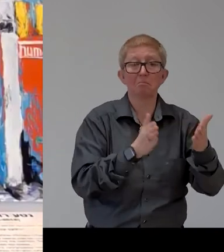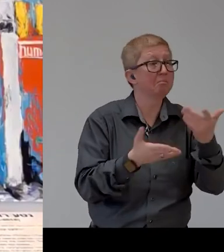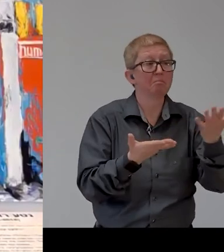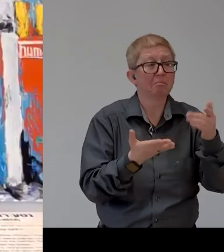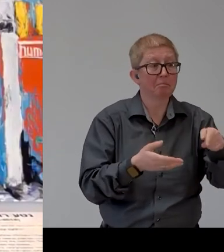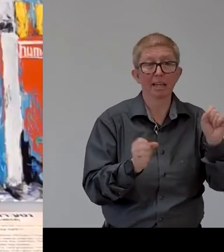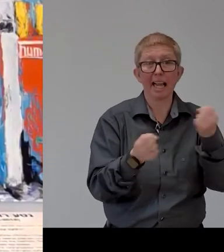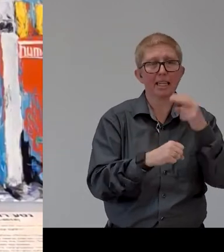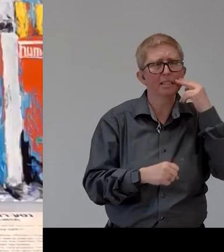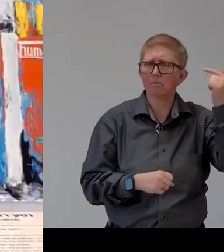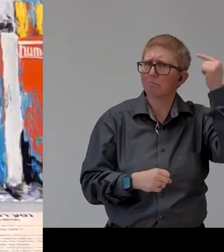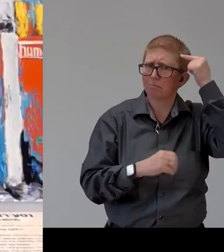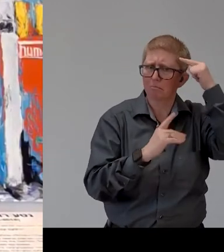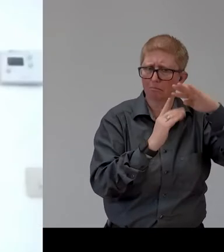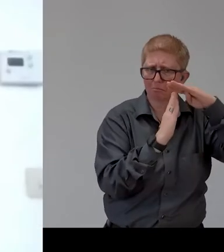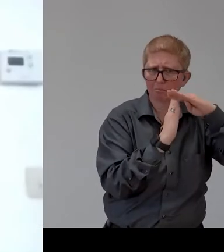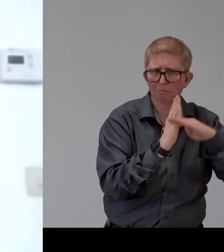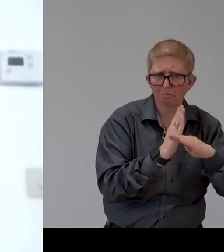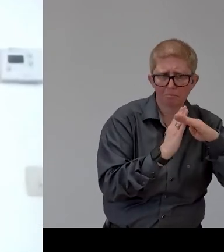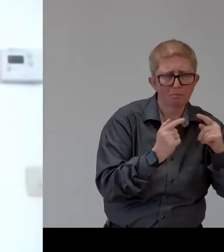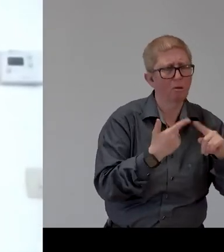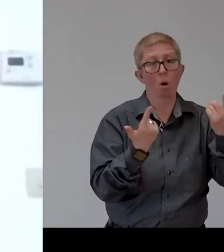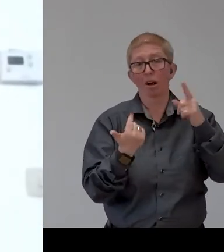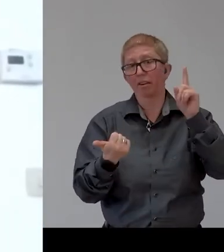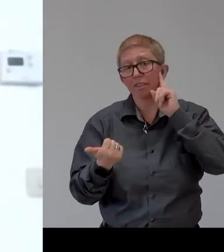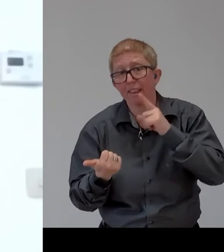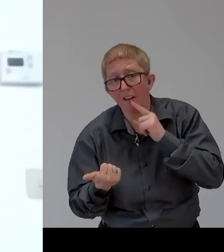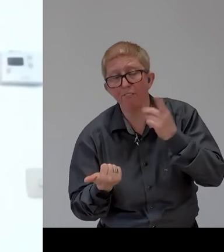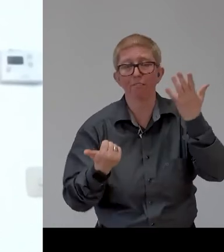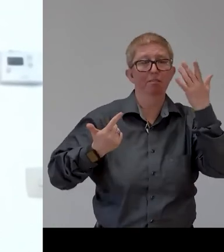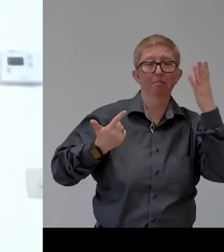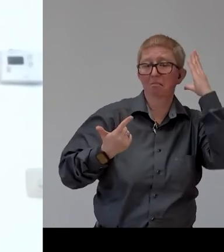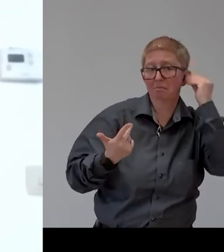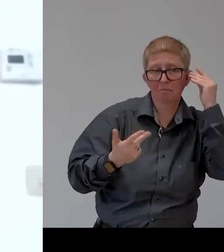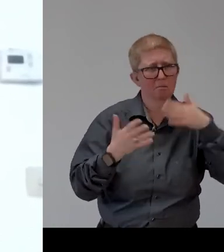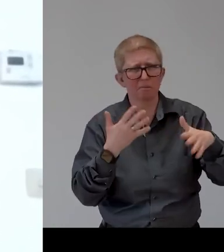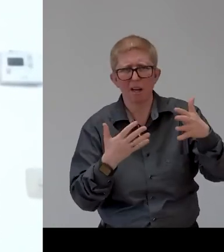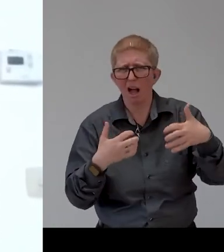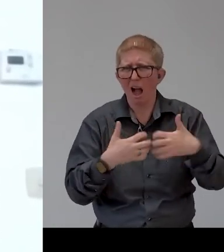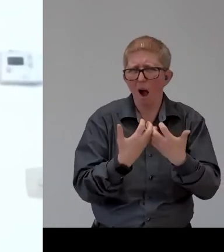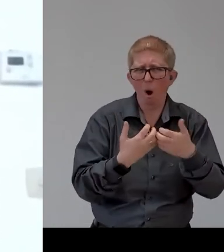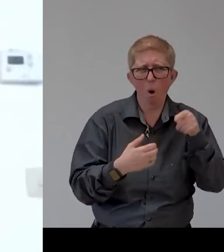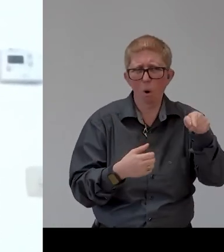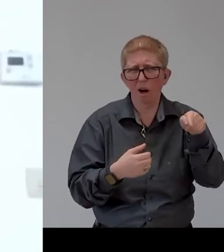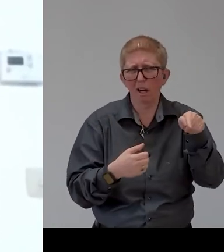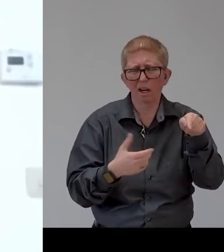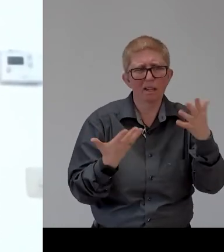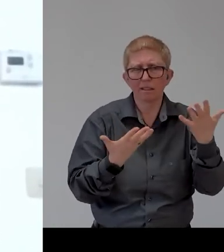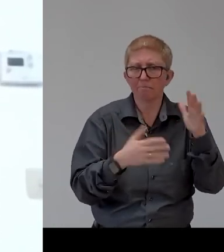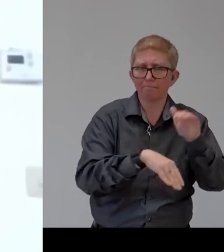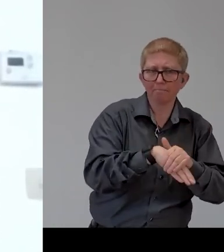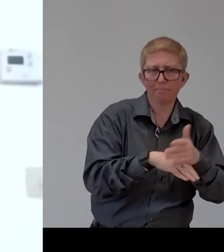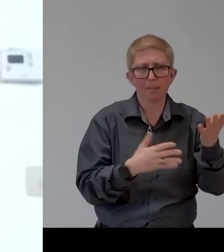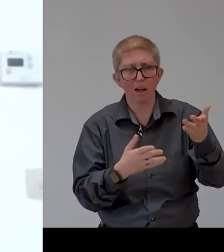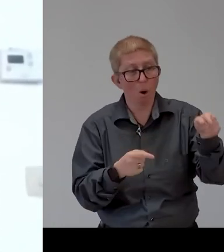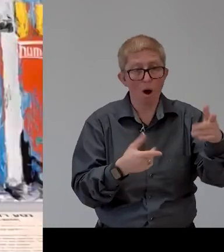i would say a scene disability but then again um yeah there are pros and cons for each i think